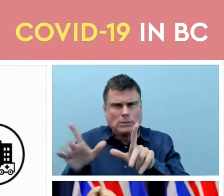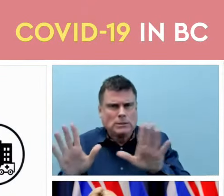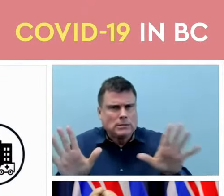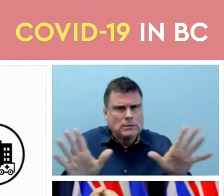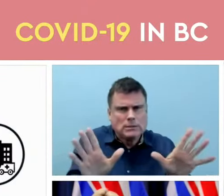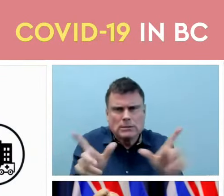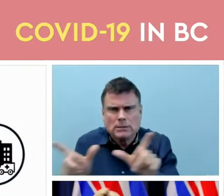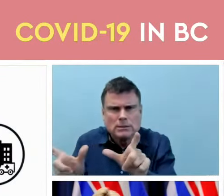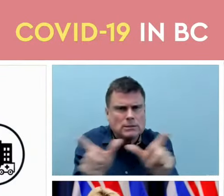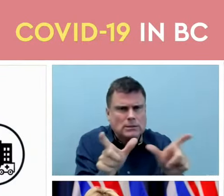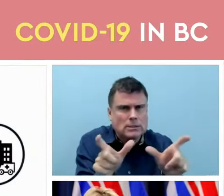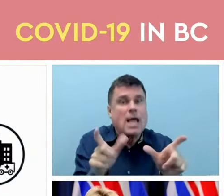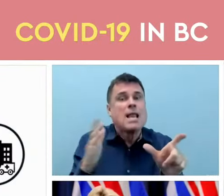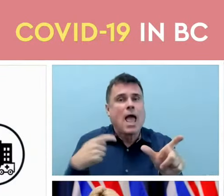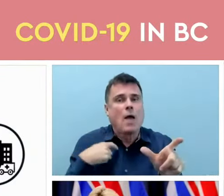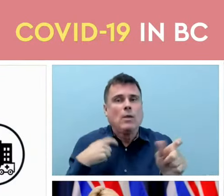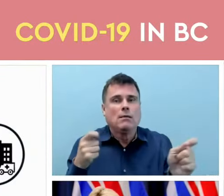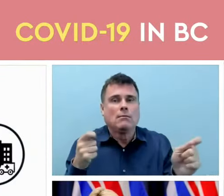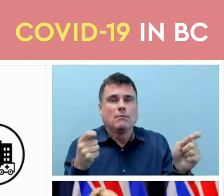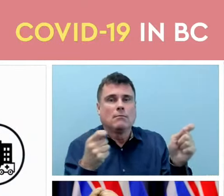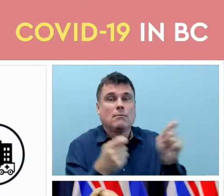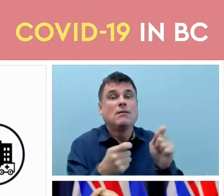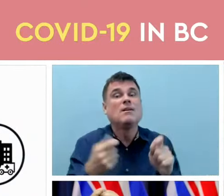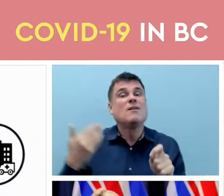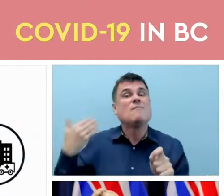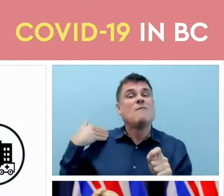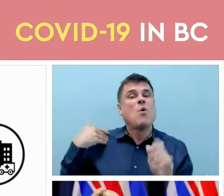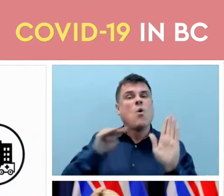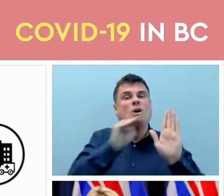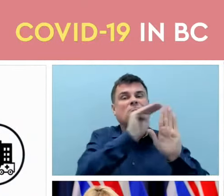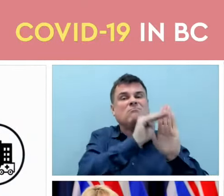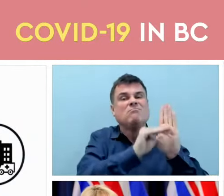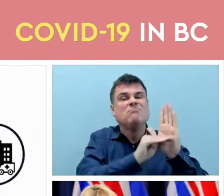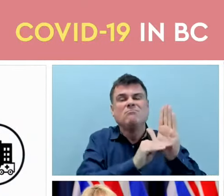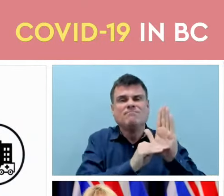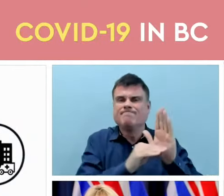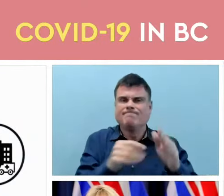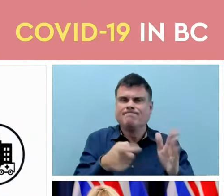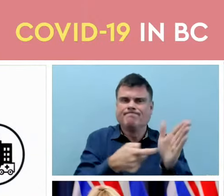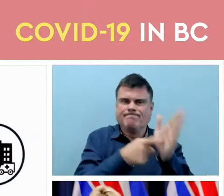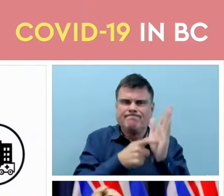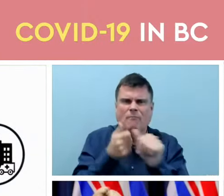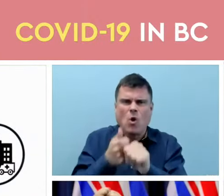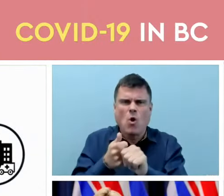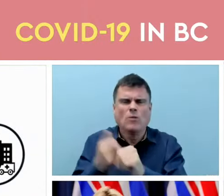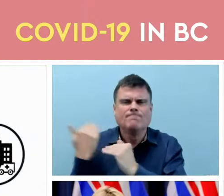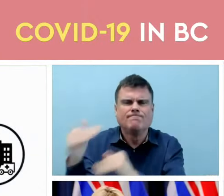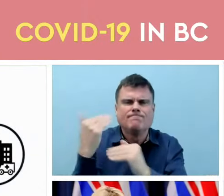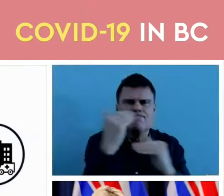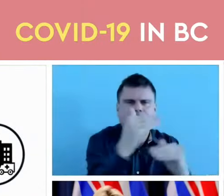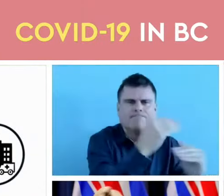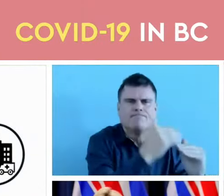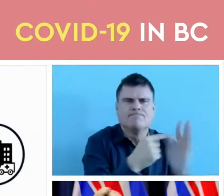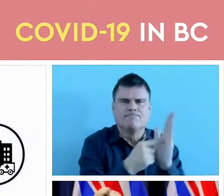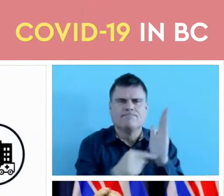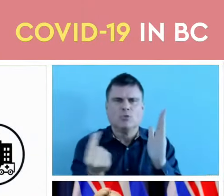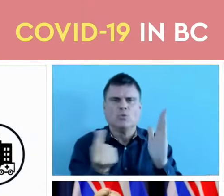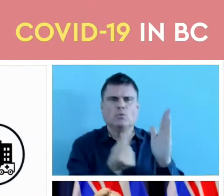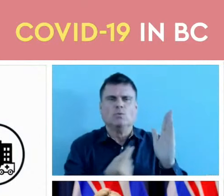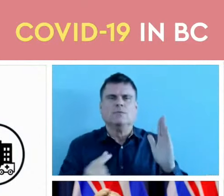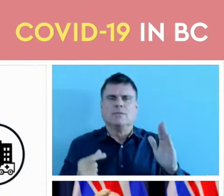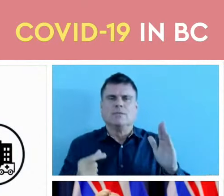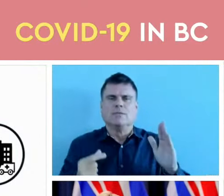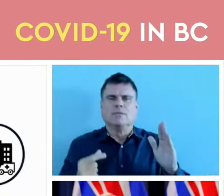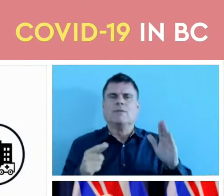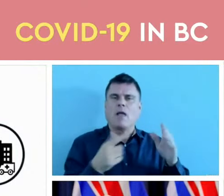from legally enforceable community requirements to a place of collective being able to manage this together.